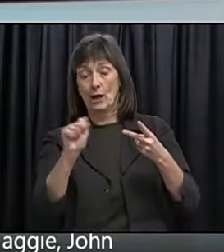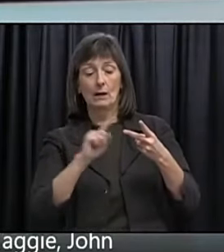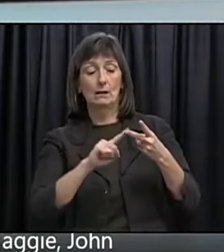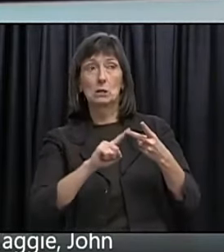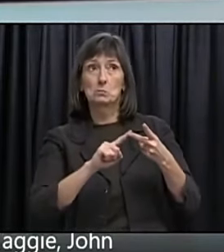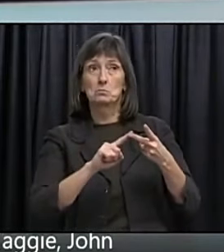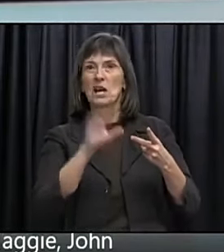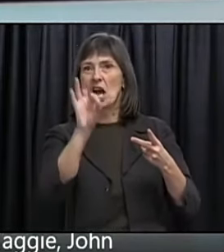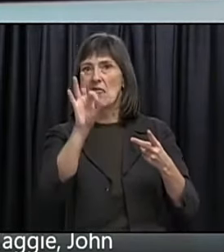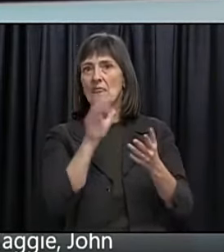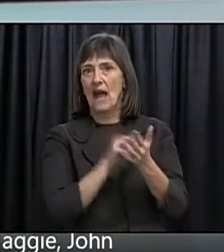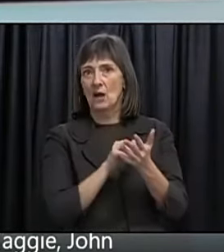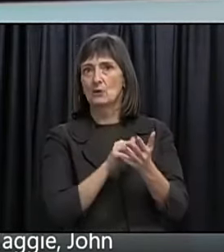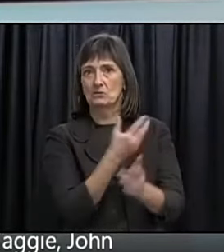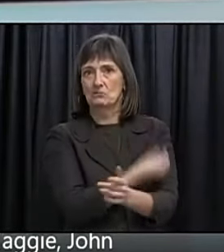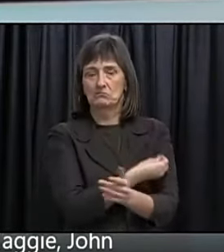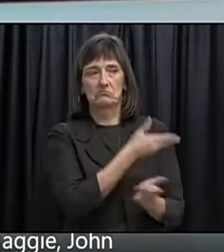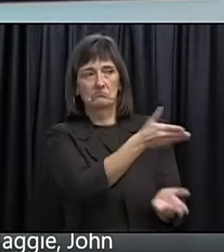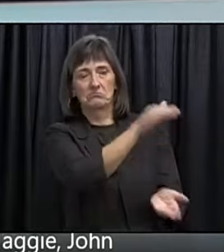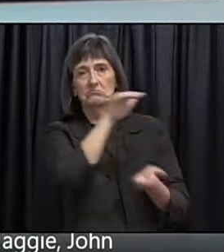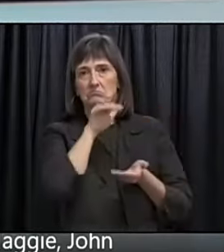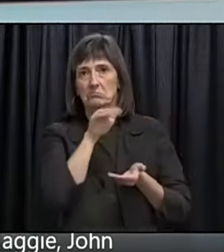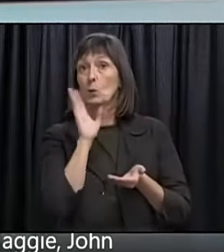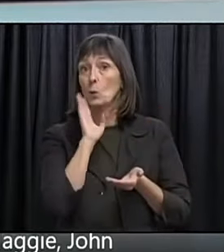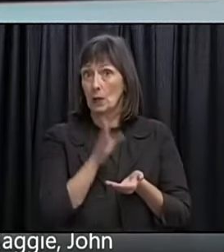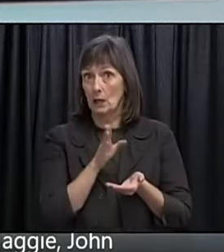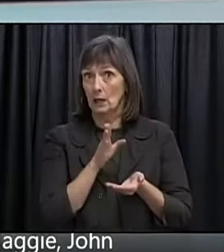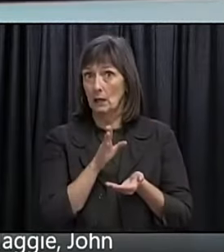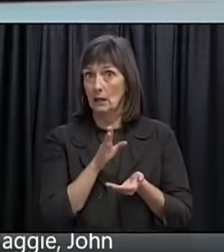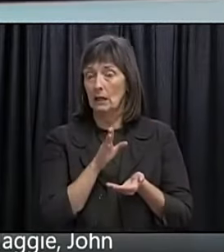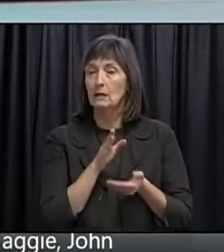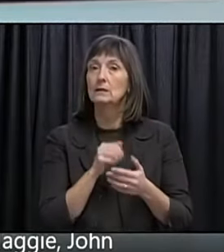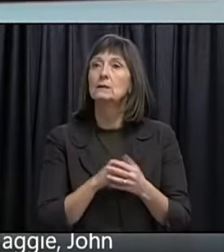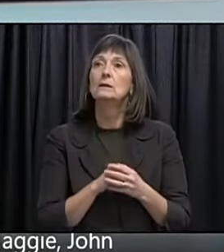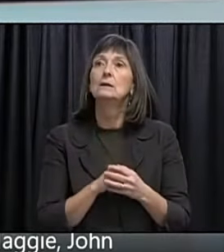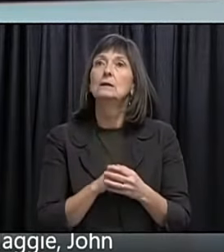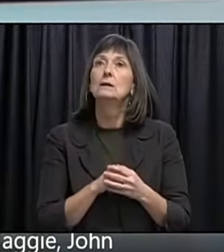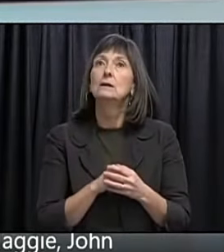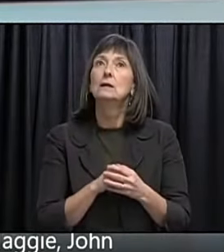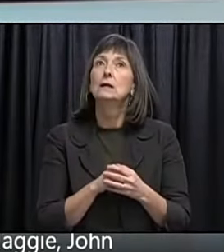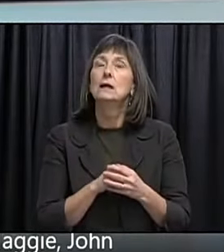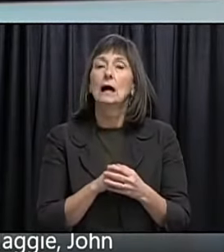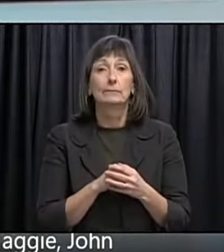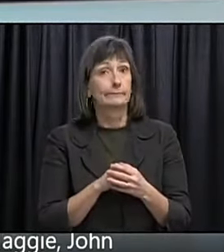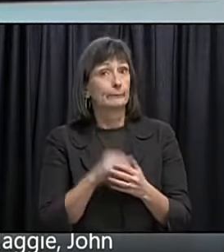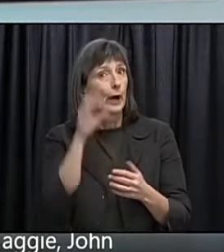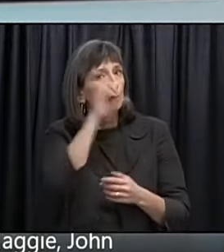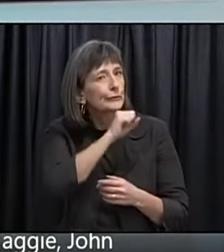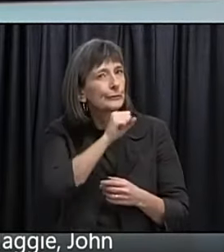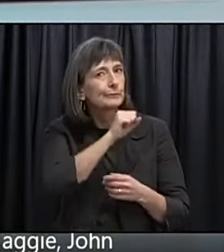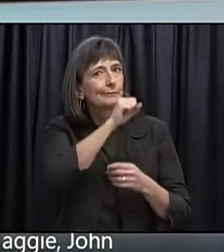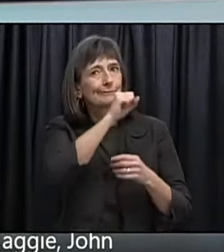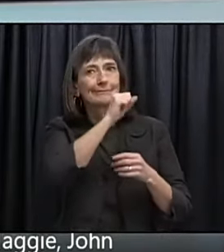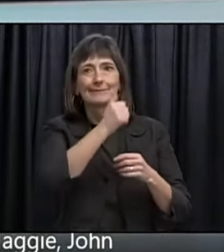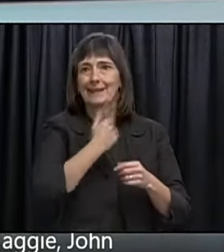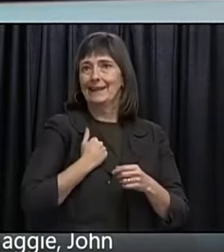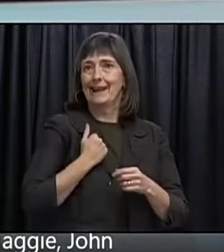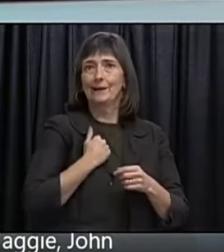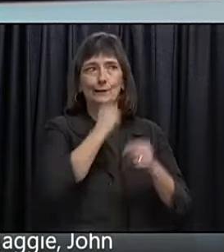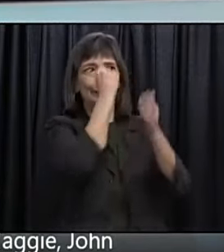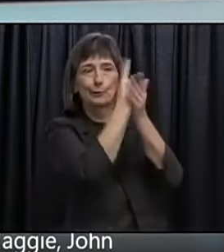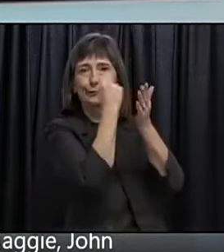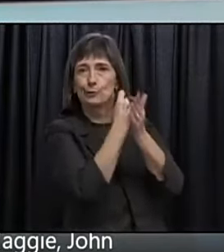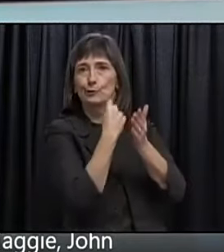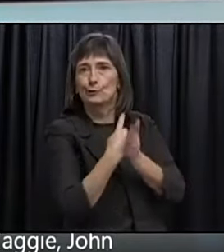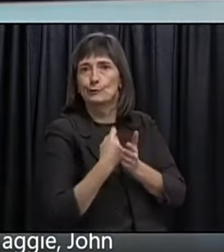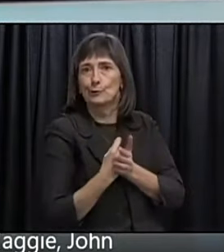uh and uh that again is uh assuming the approval process proceeds for the first quarter